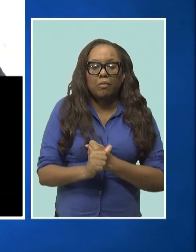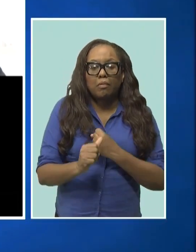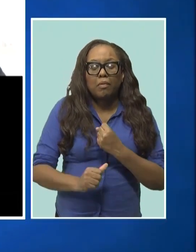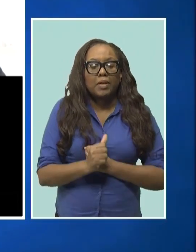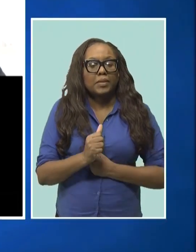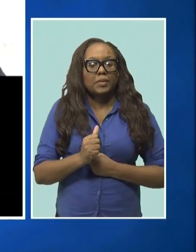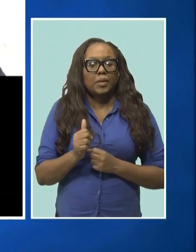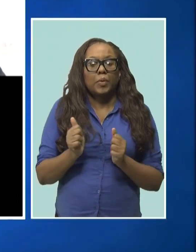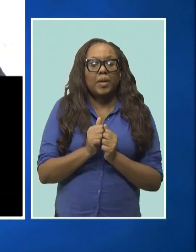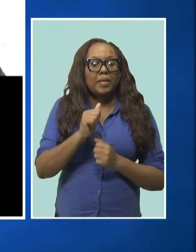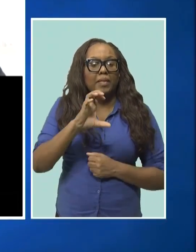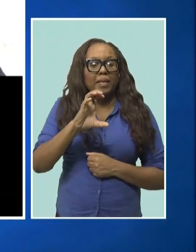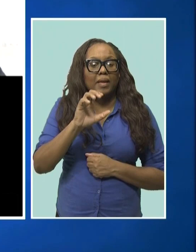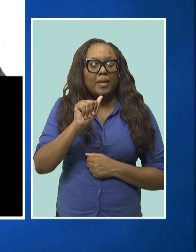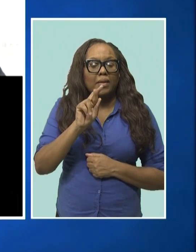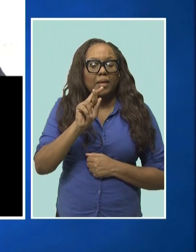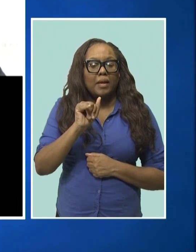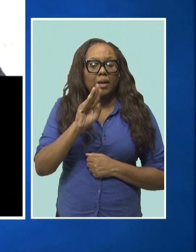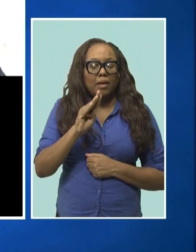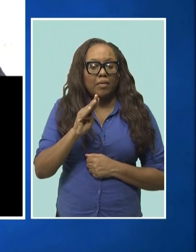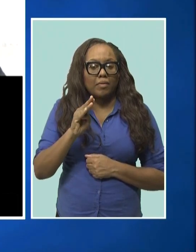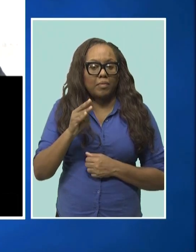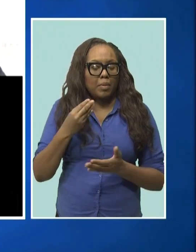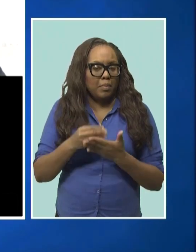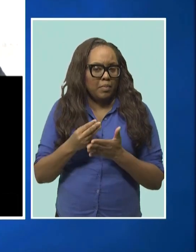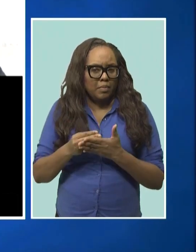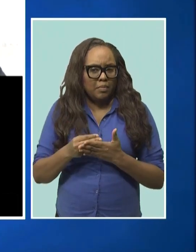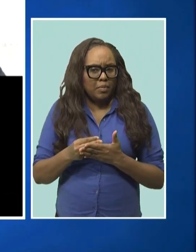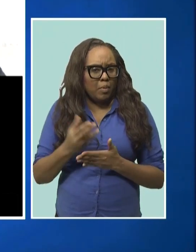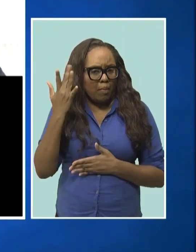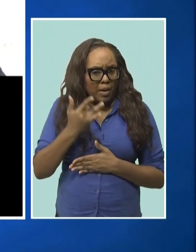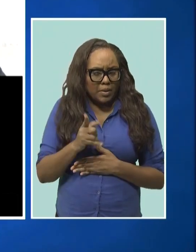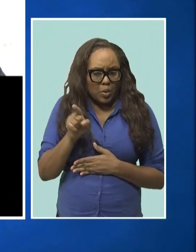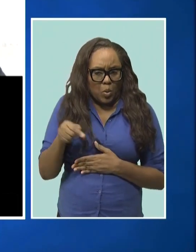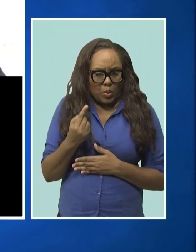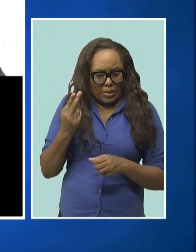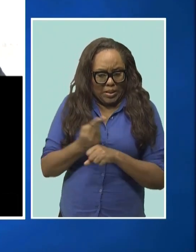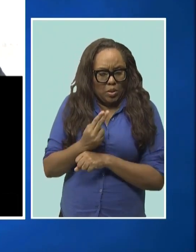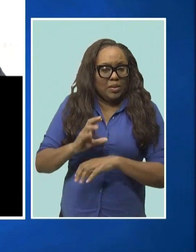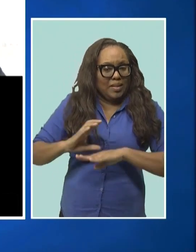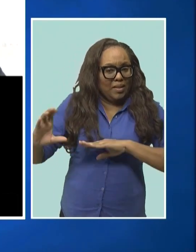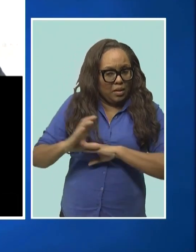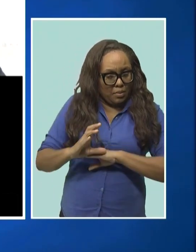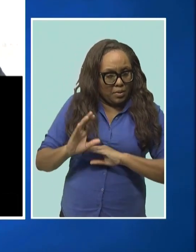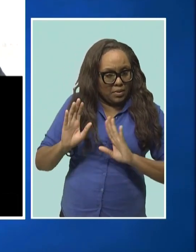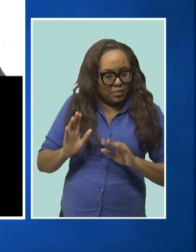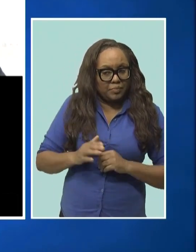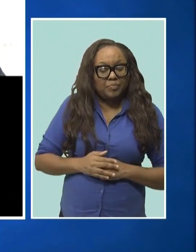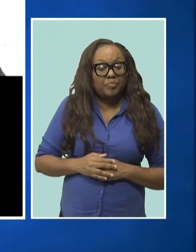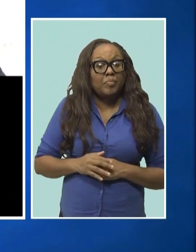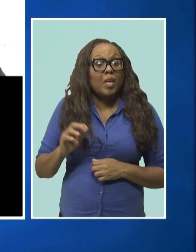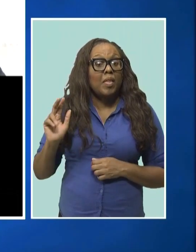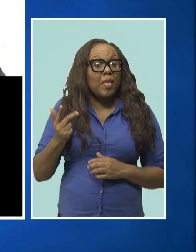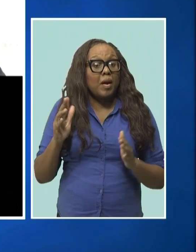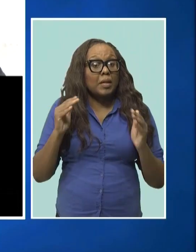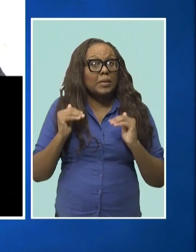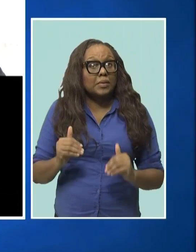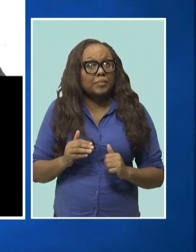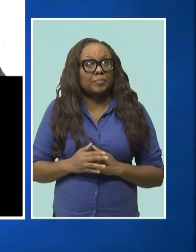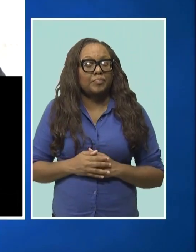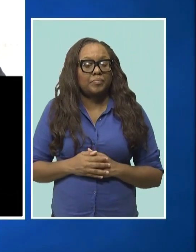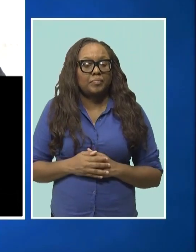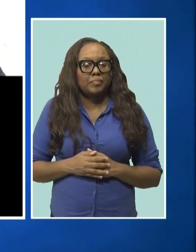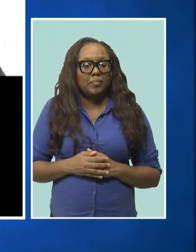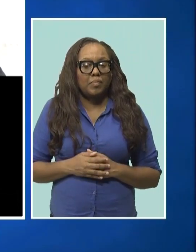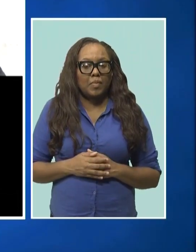it's bound to be in the region. It's made for the region. So we tackle the second problem as well. And the third is a lot of MSMEs,